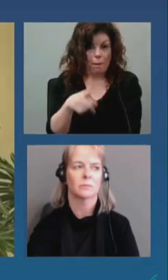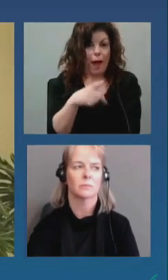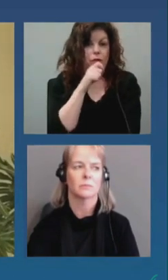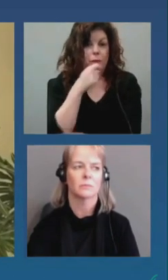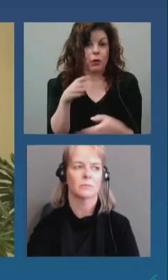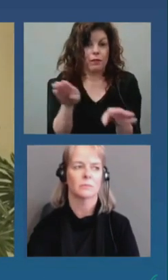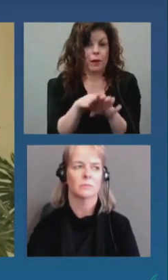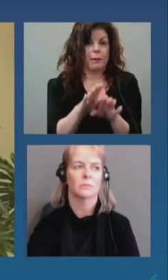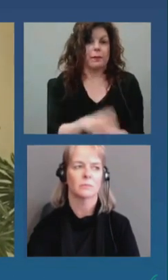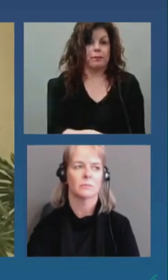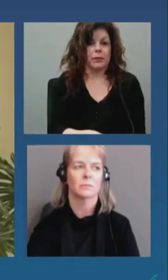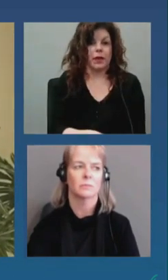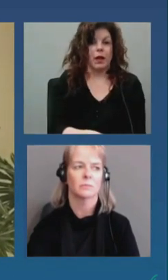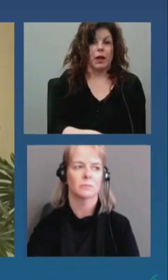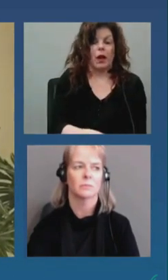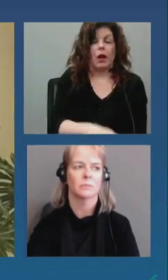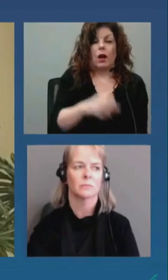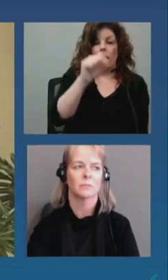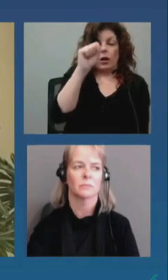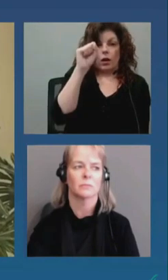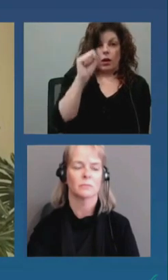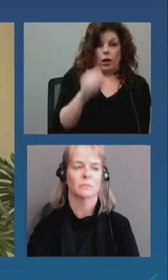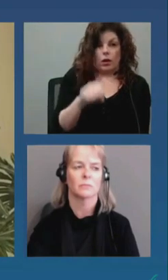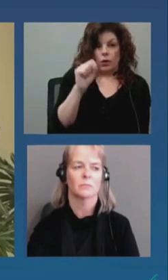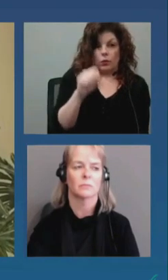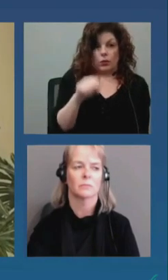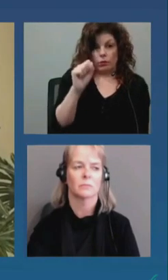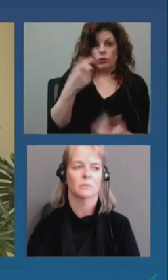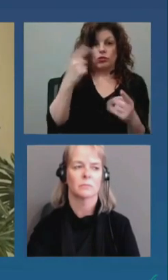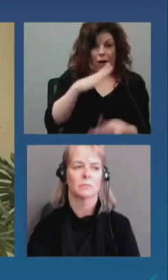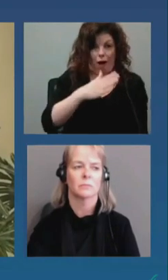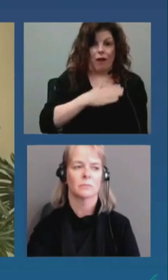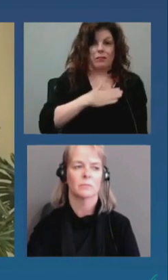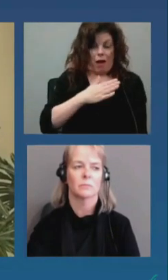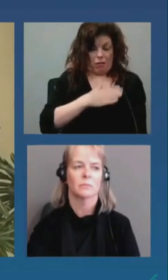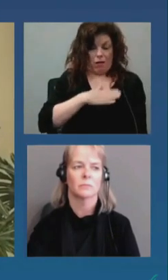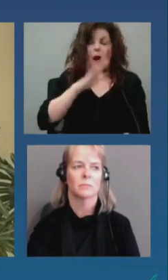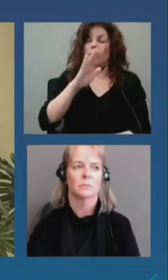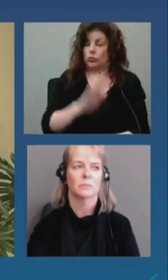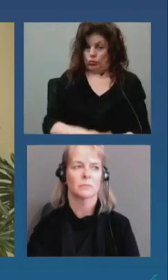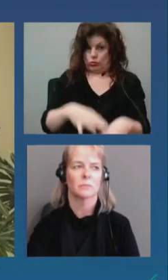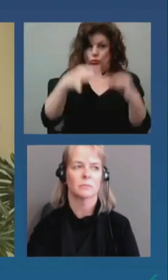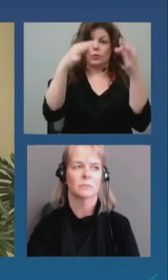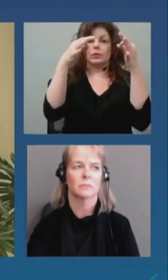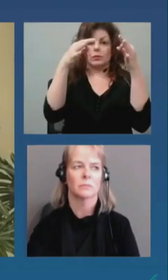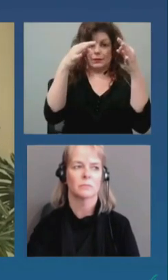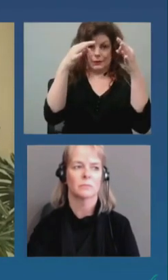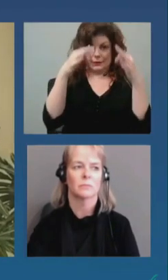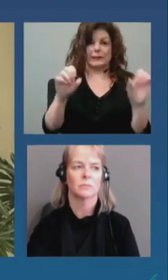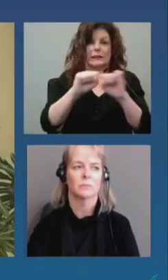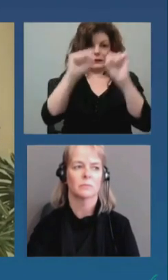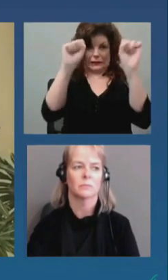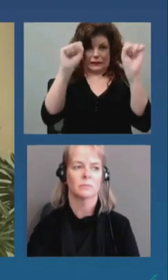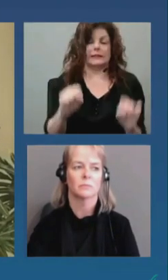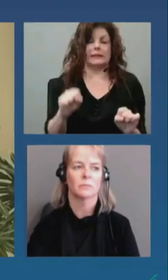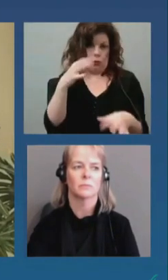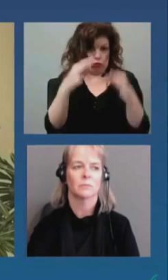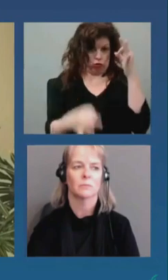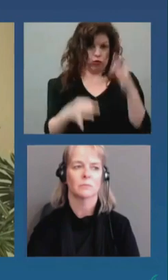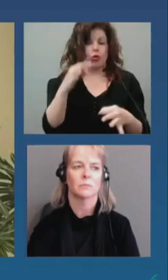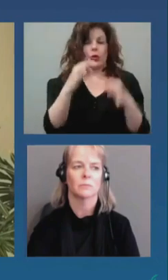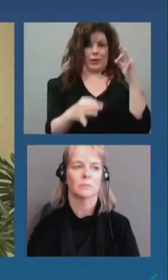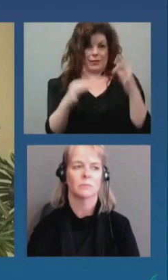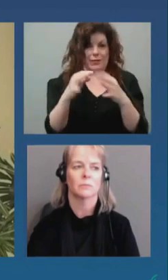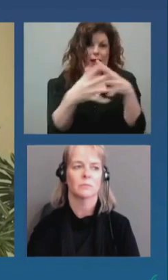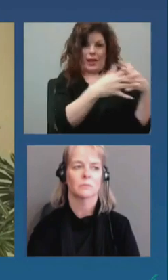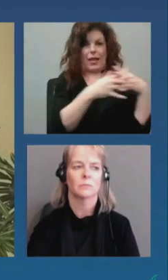Excusez-moi, oui, certainement je suis d'accord et content avec la décision de le système juridique de l